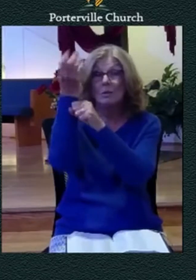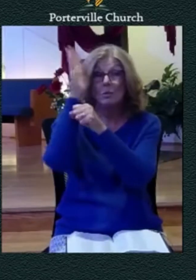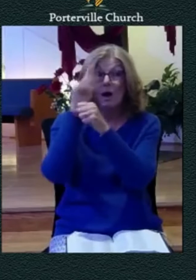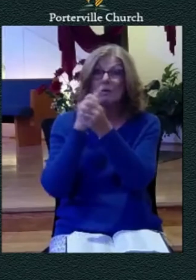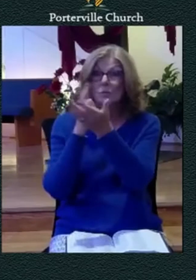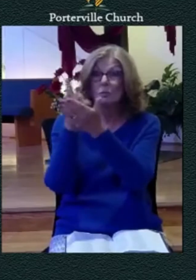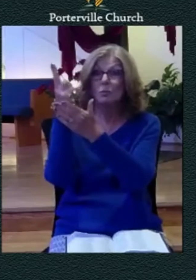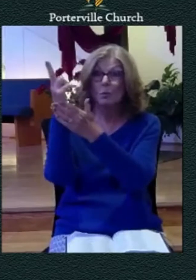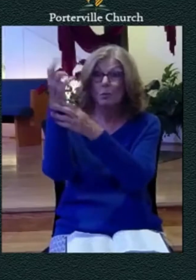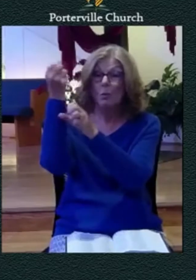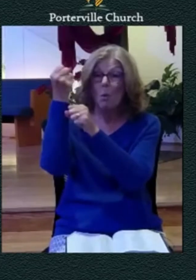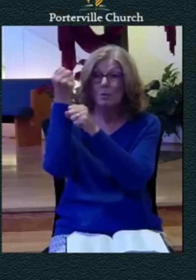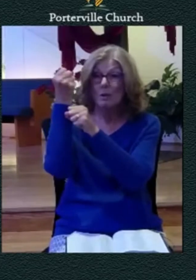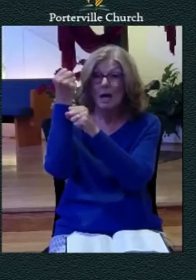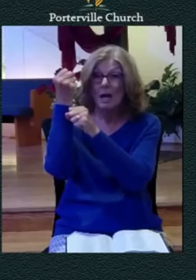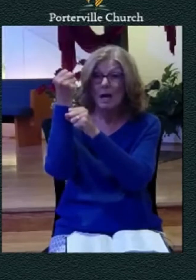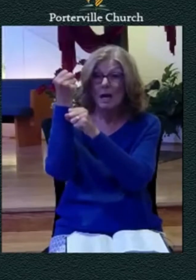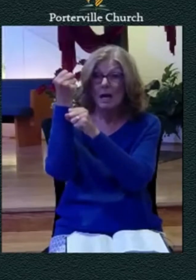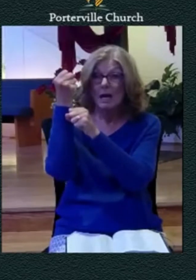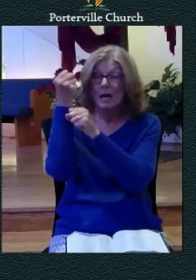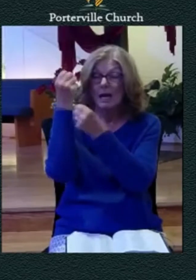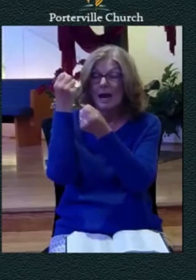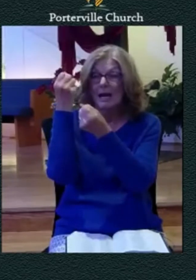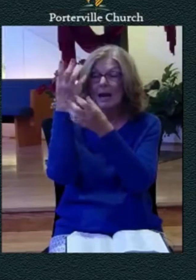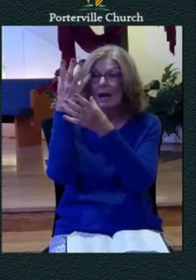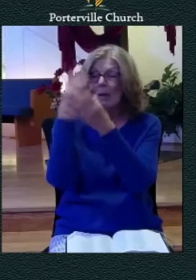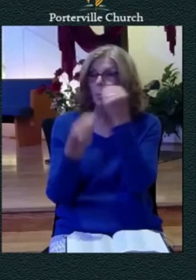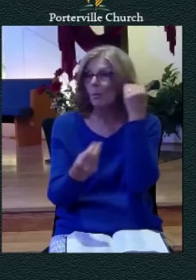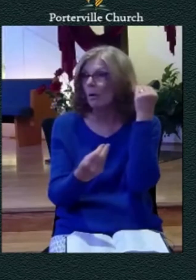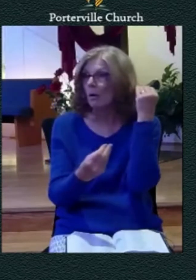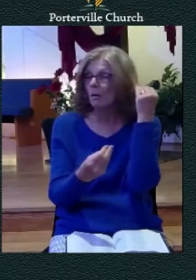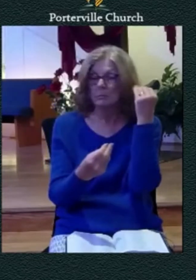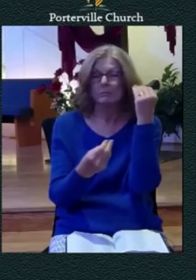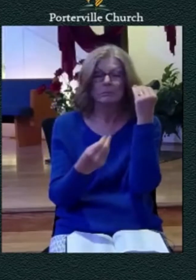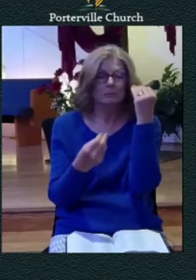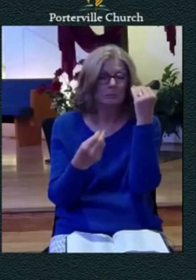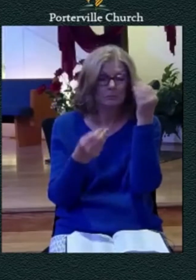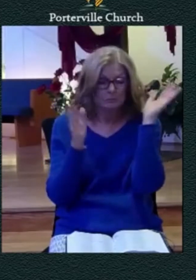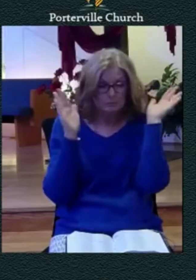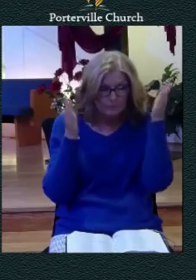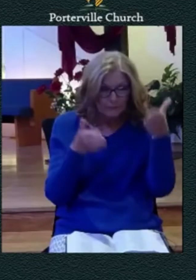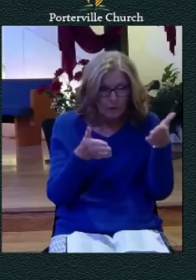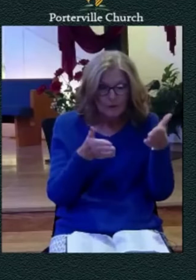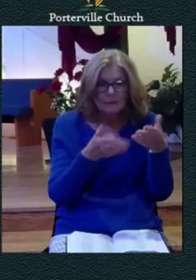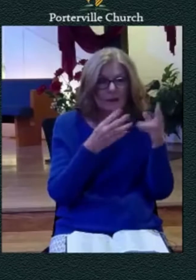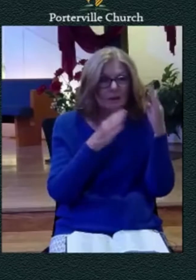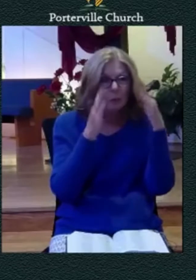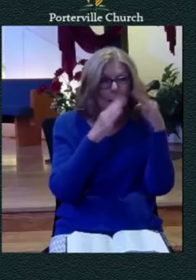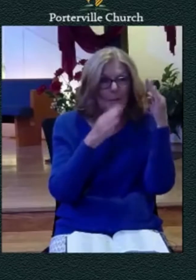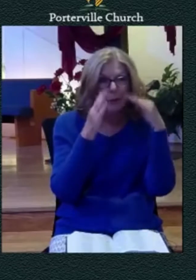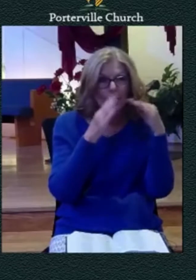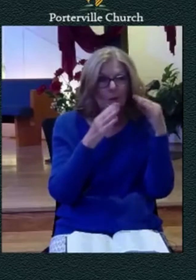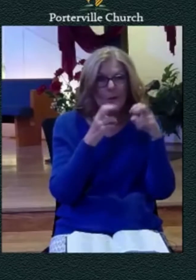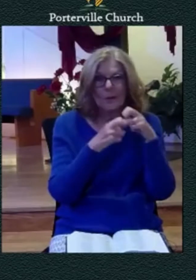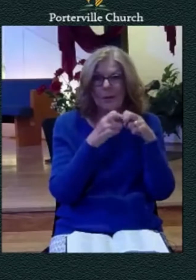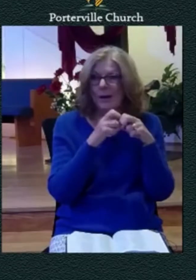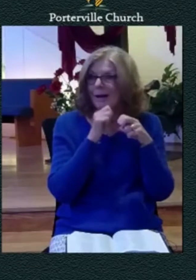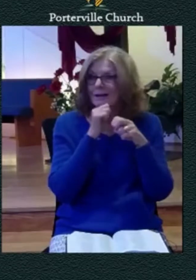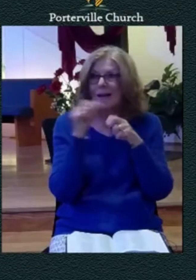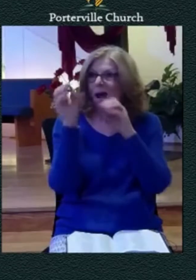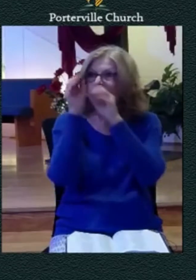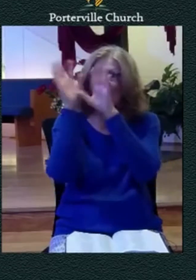it slips out of his hands it it it it seems to recede from him it it's no longer clear in the mind